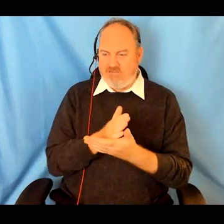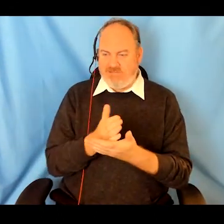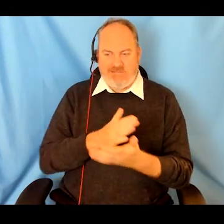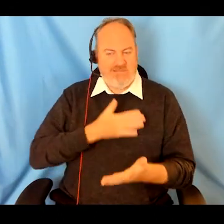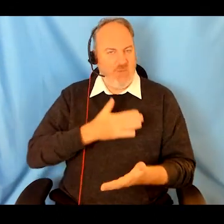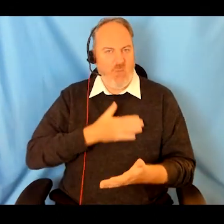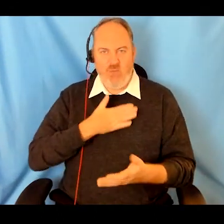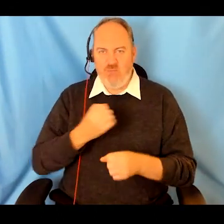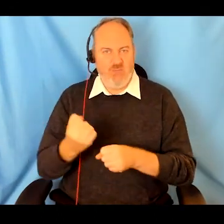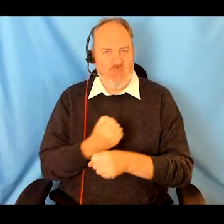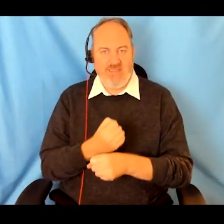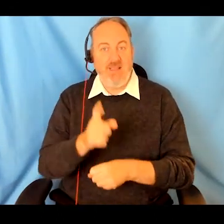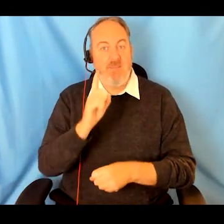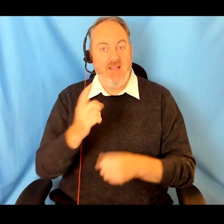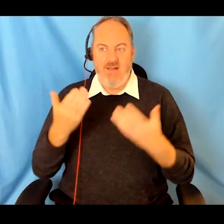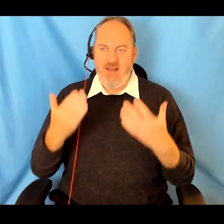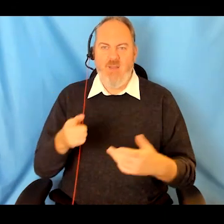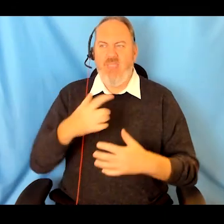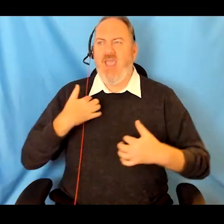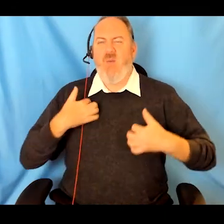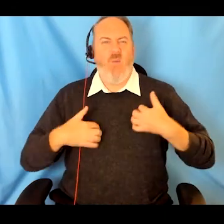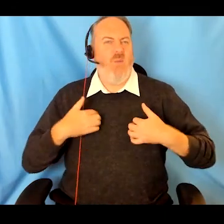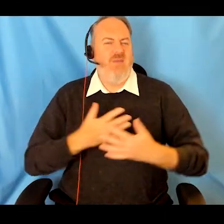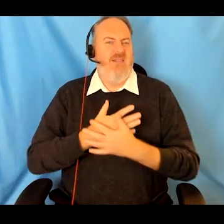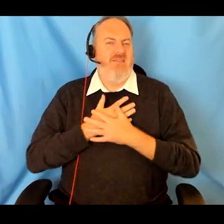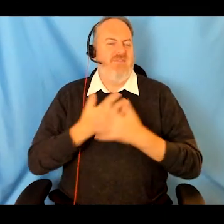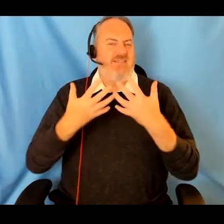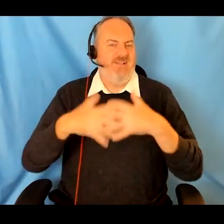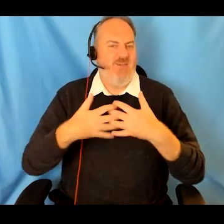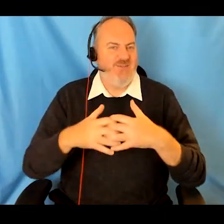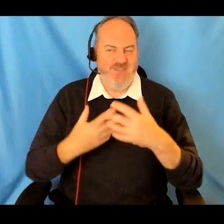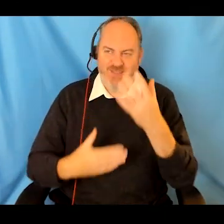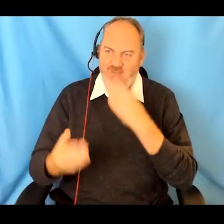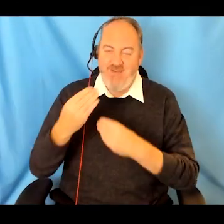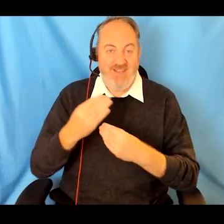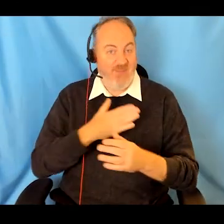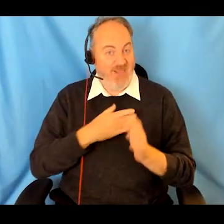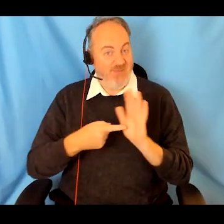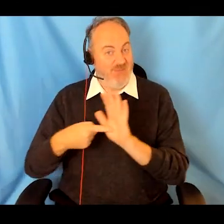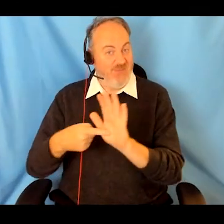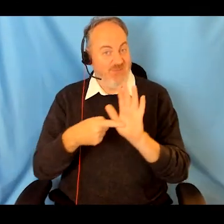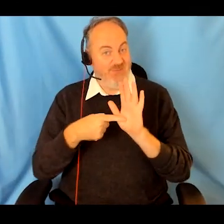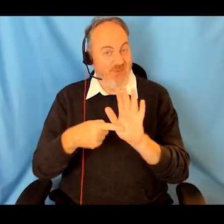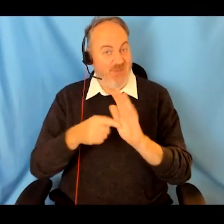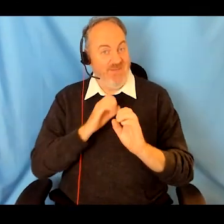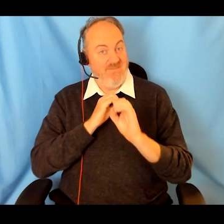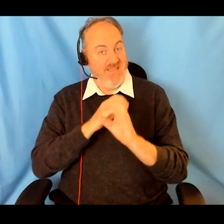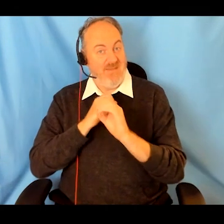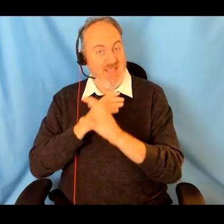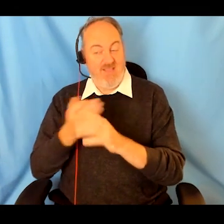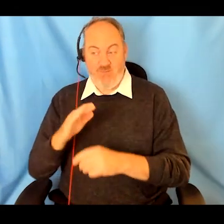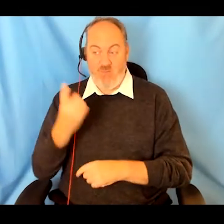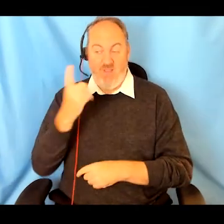apprehension at first, but soon with knowledge and awareness, they now love to explore different technologies. I would like to share a feedback from